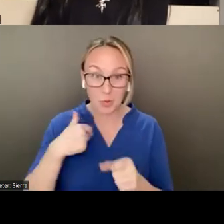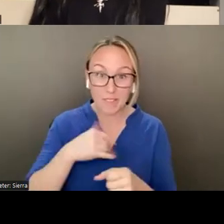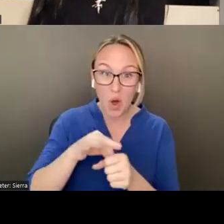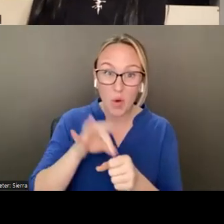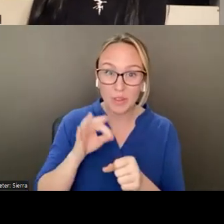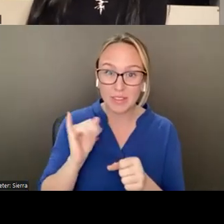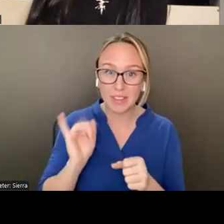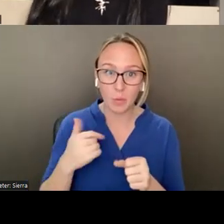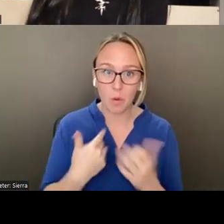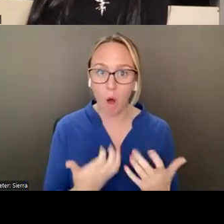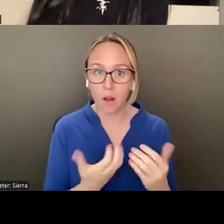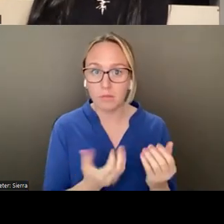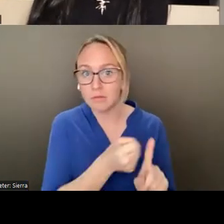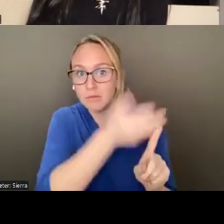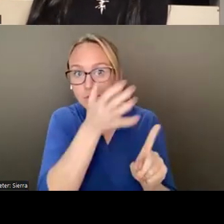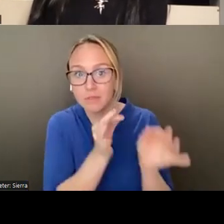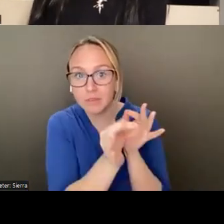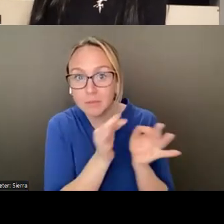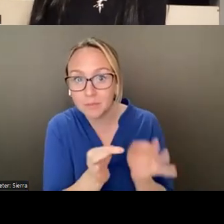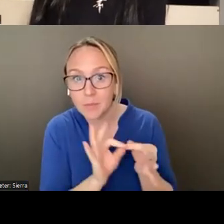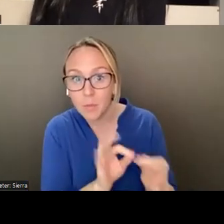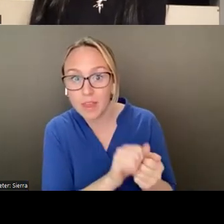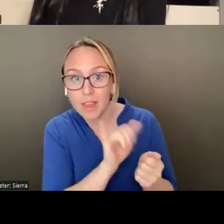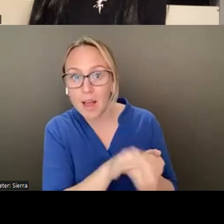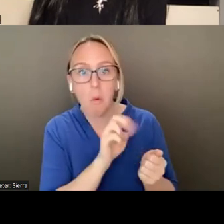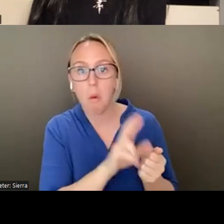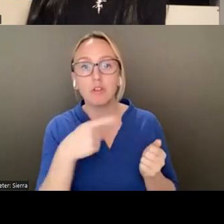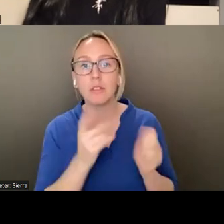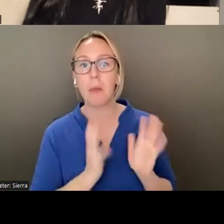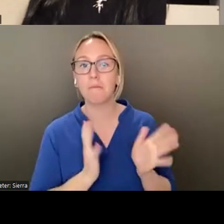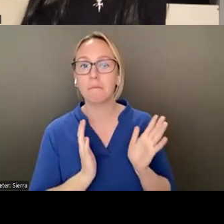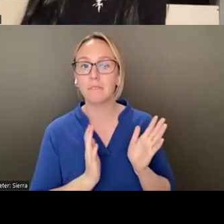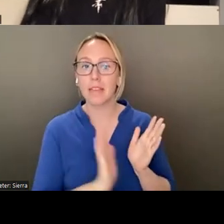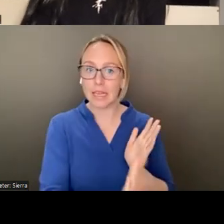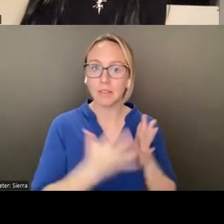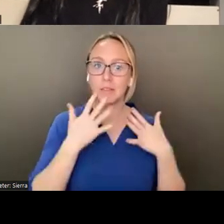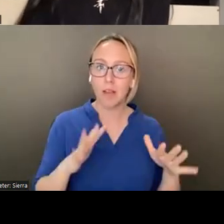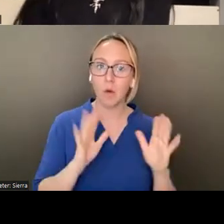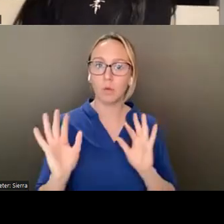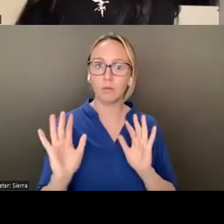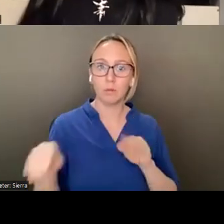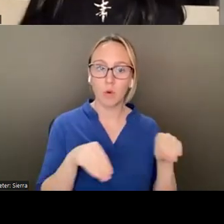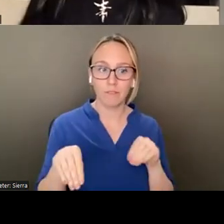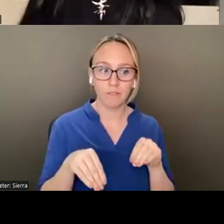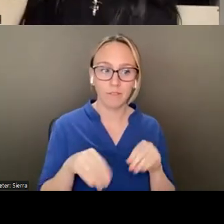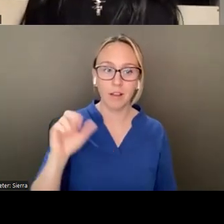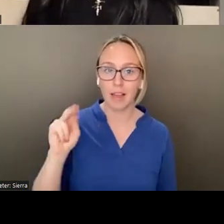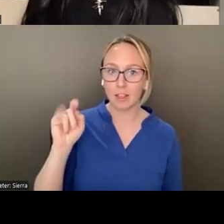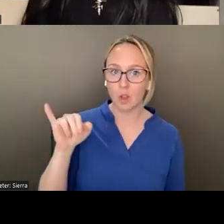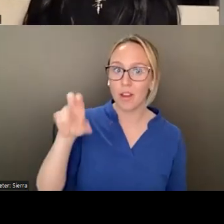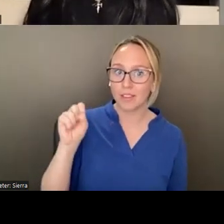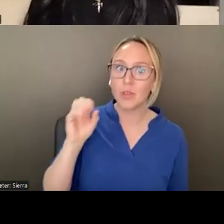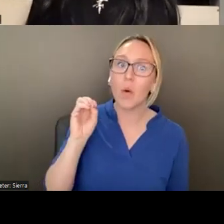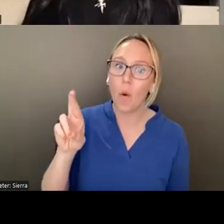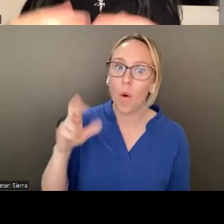words on that or we want to let it be what it is? Or we could all take turns